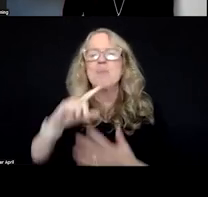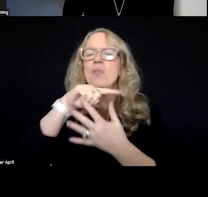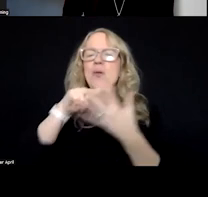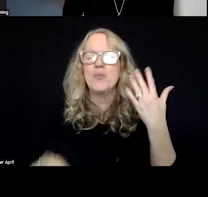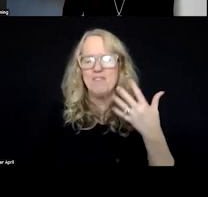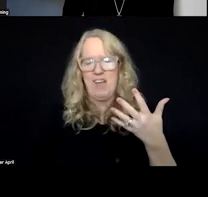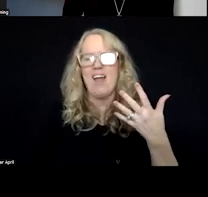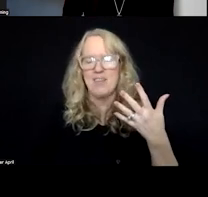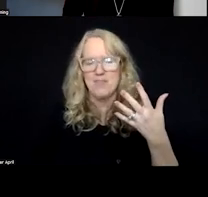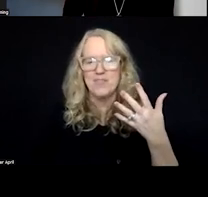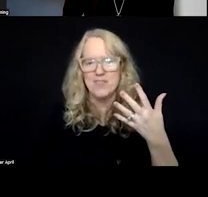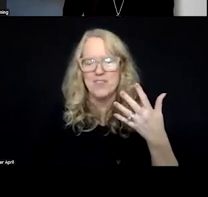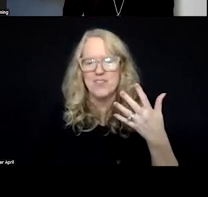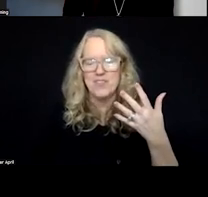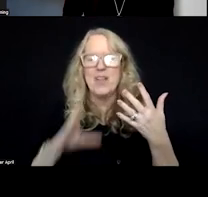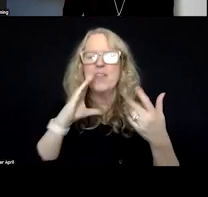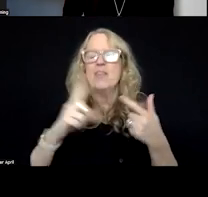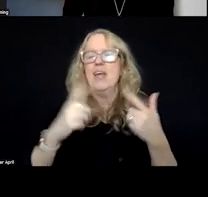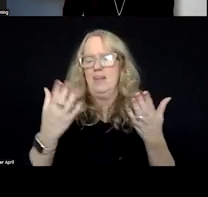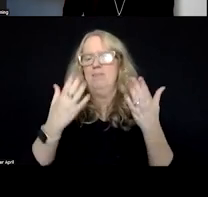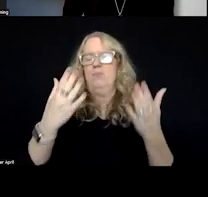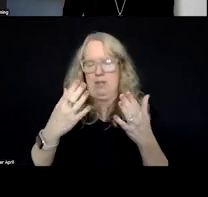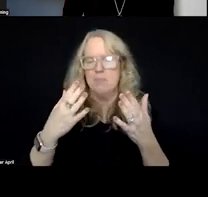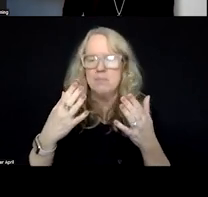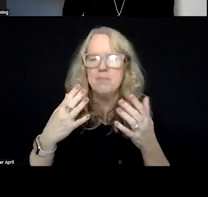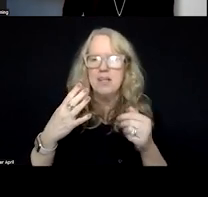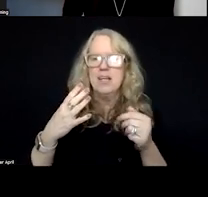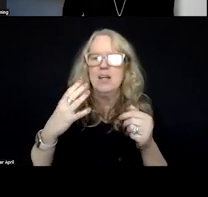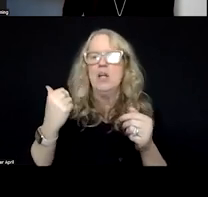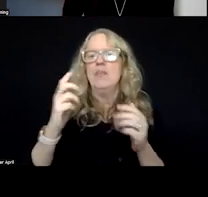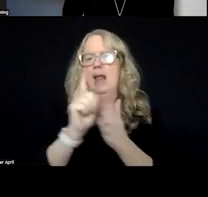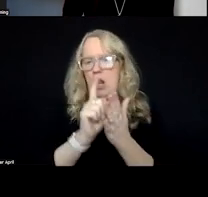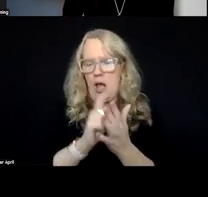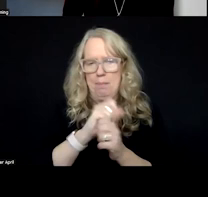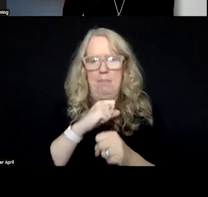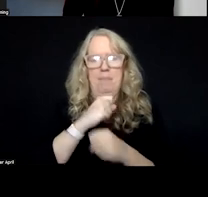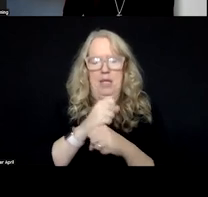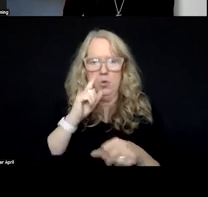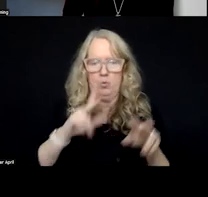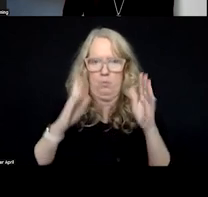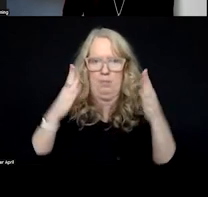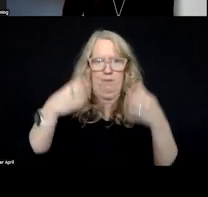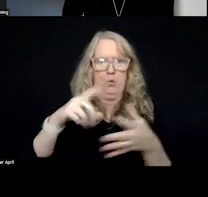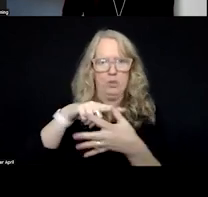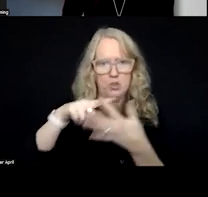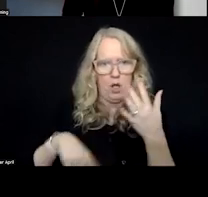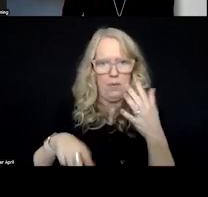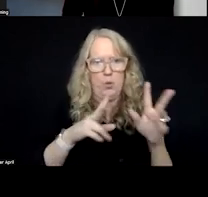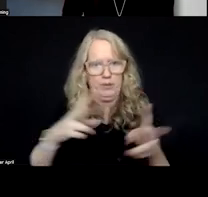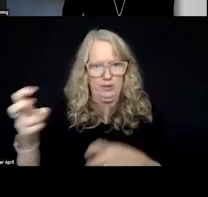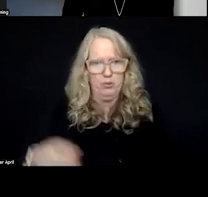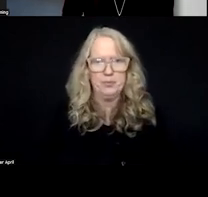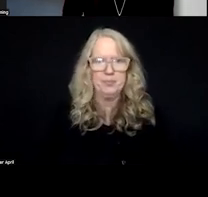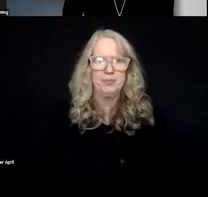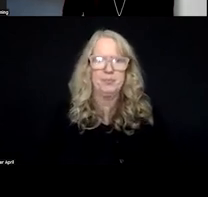five that they raise as the areas where lawmakers will be focused on kind of these social issues this year.